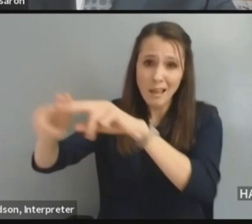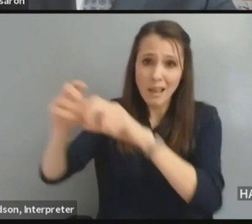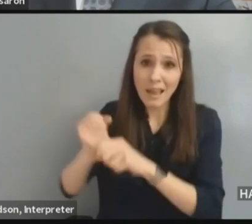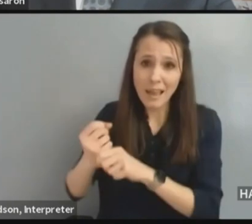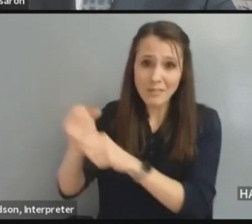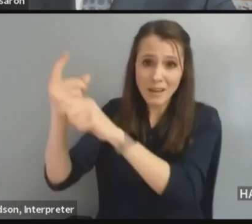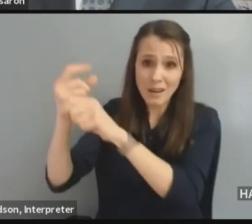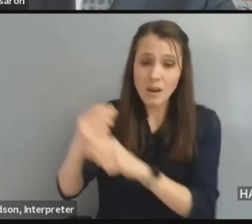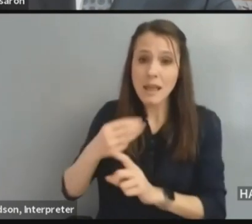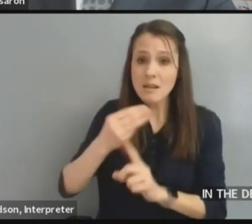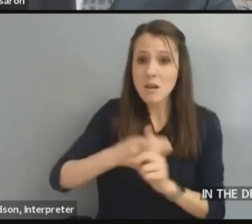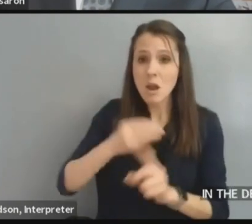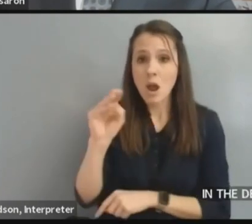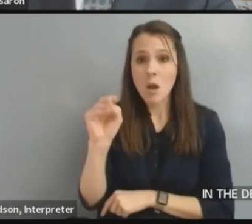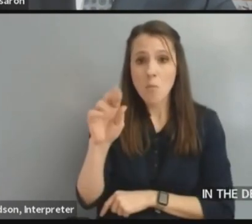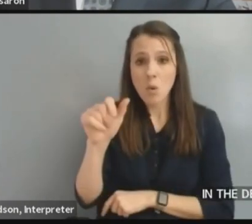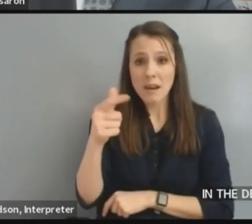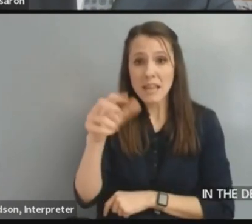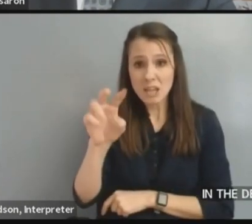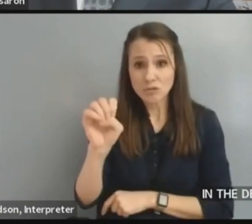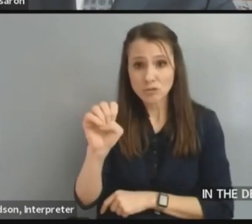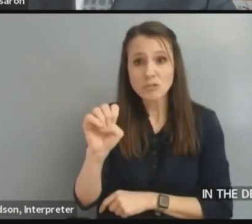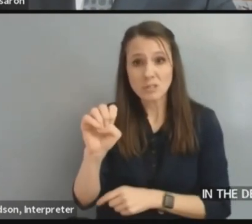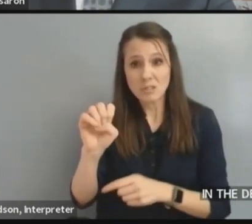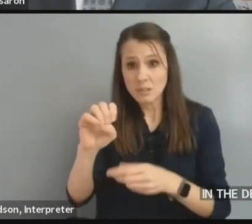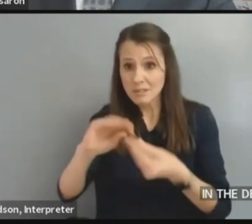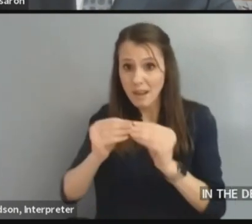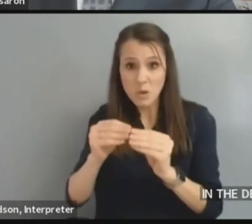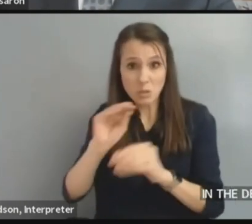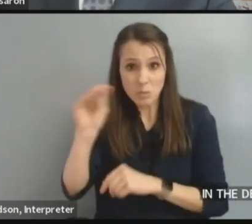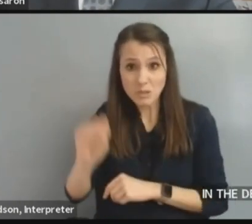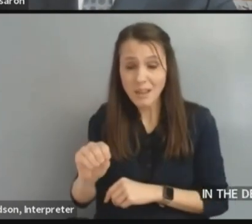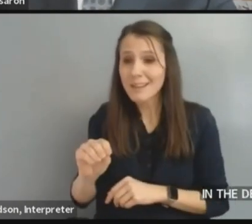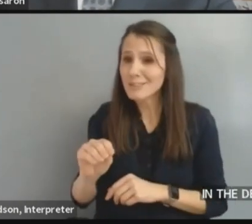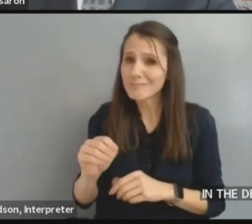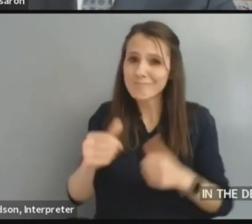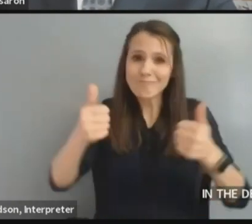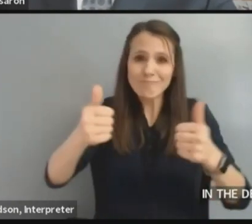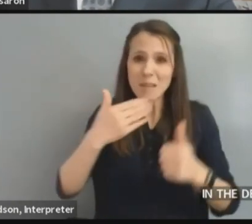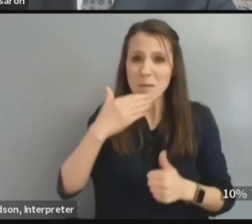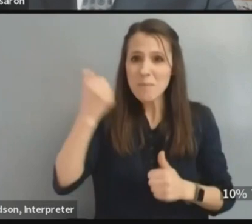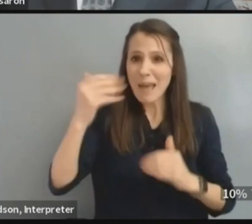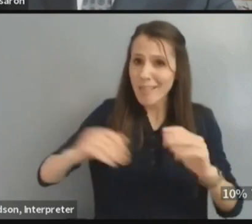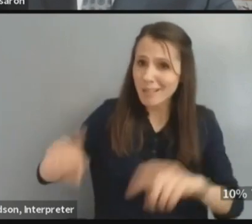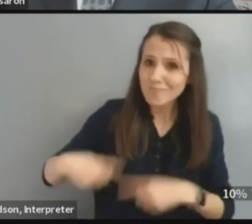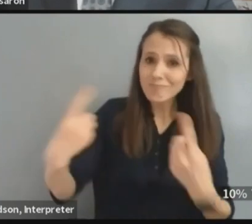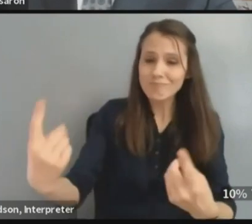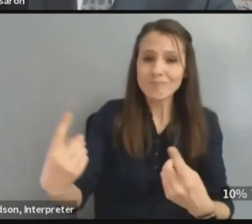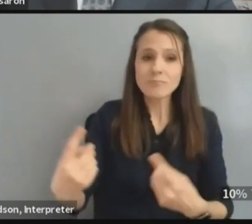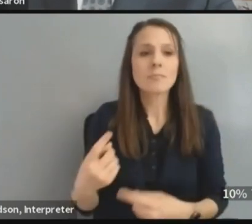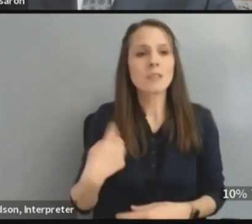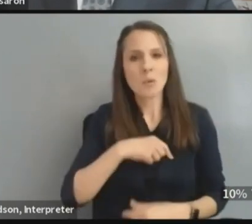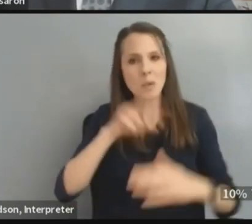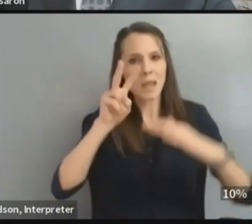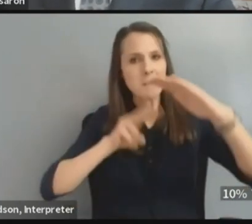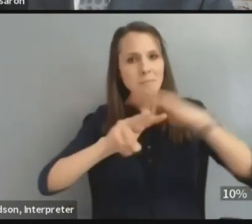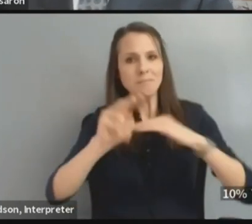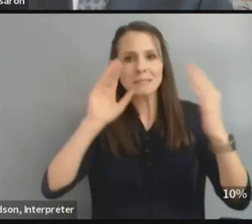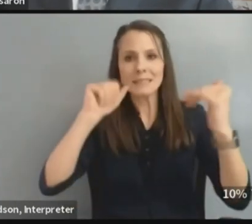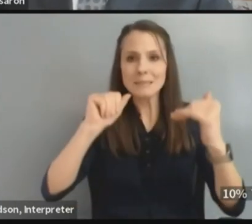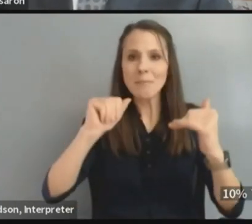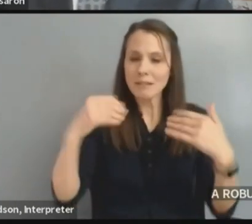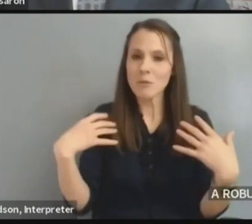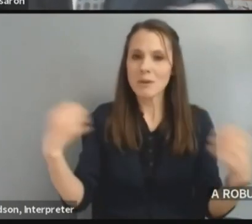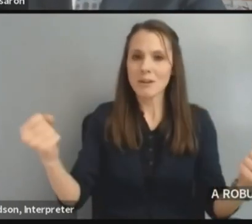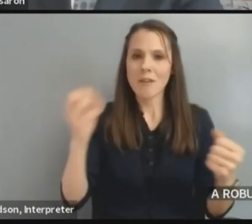lows. We do expect a robust recovery once we get COVID under control, which this plan will help us do.